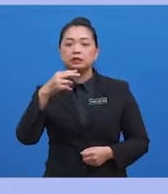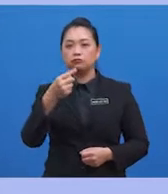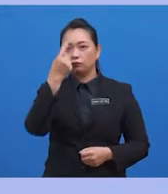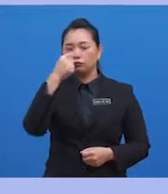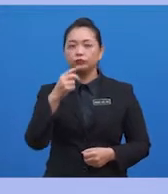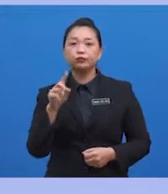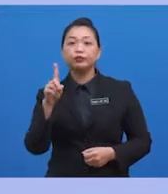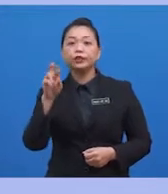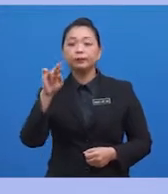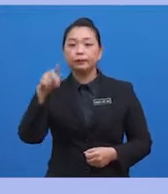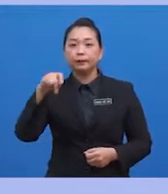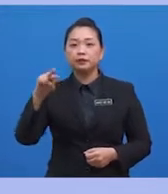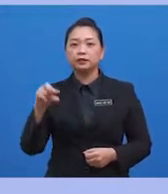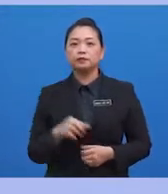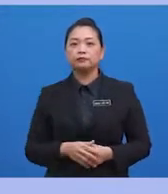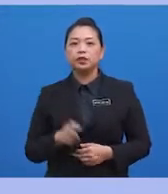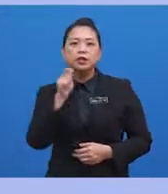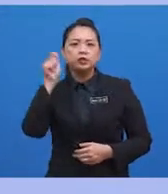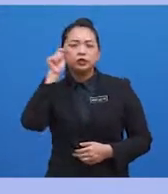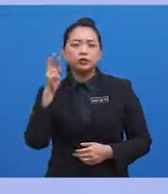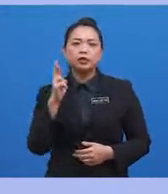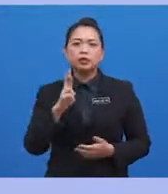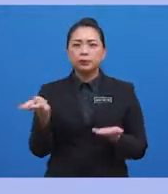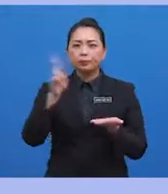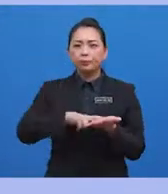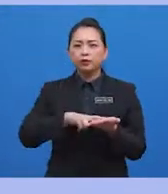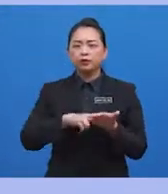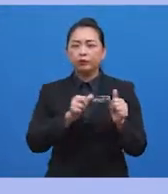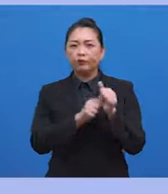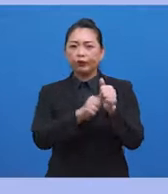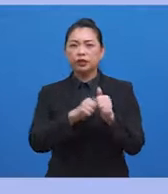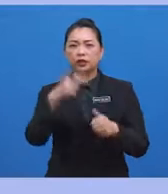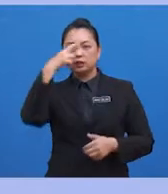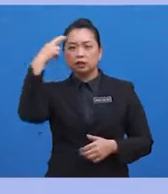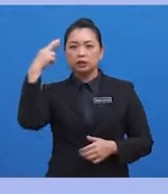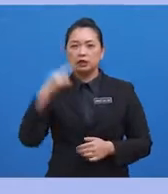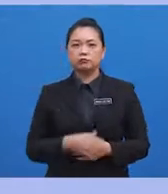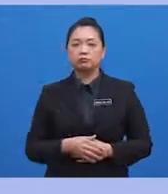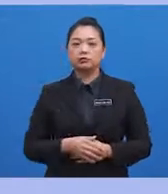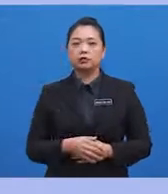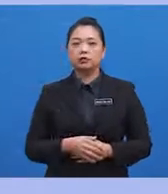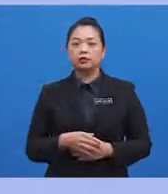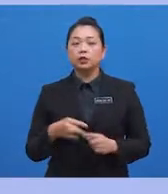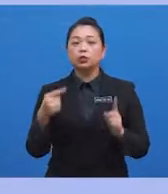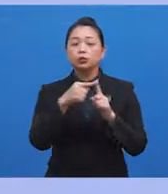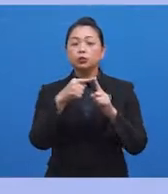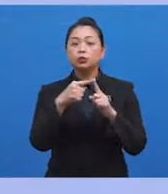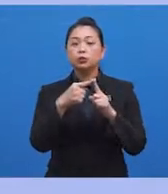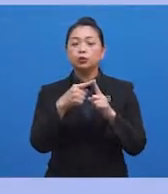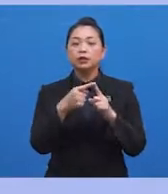Teens reported the following reasons for dripping. To create thicker vapour, to improve flavours